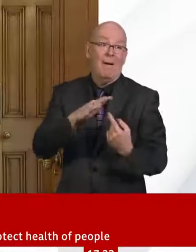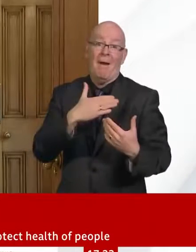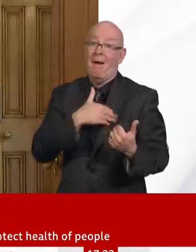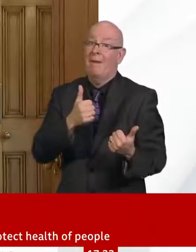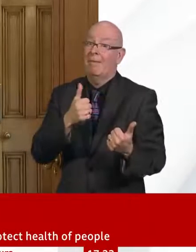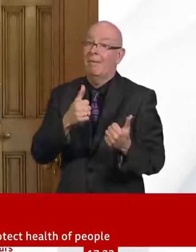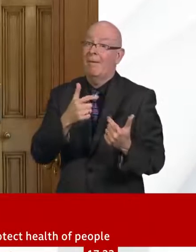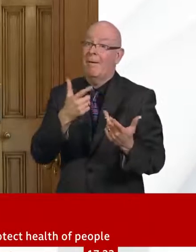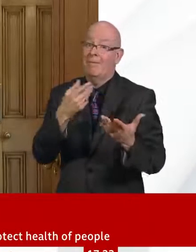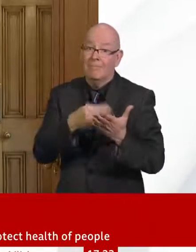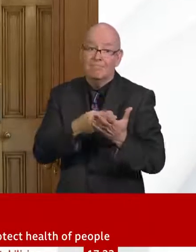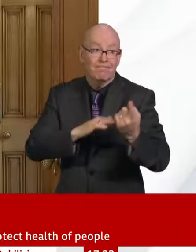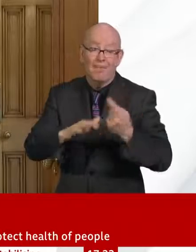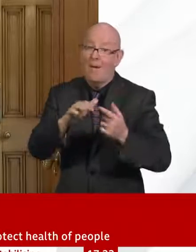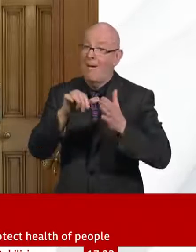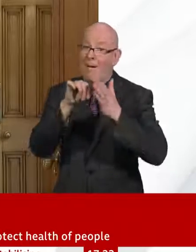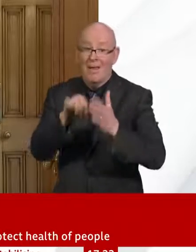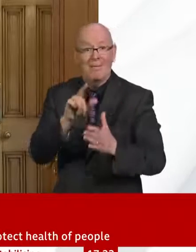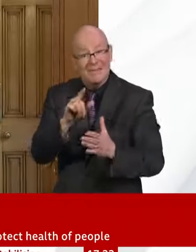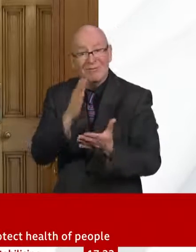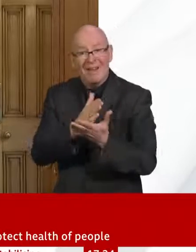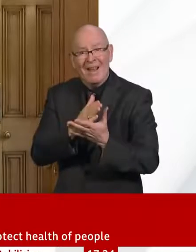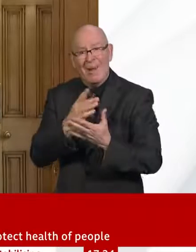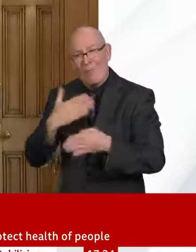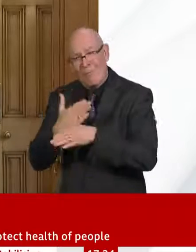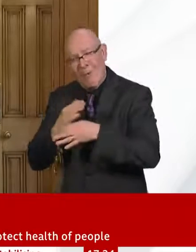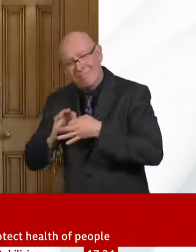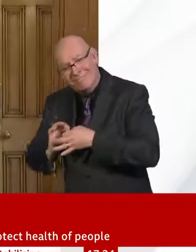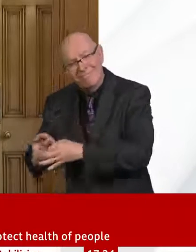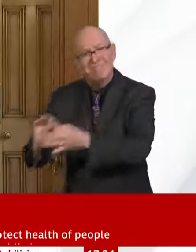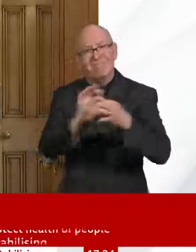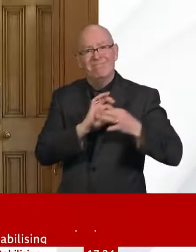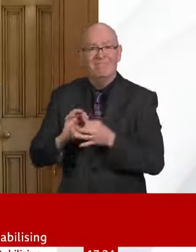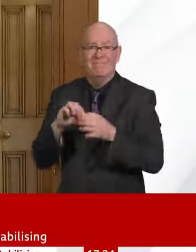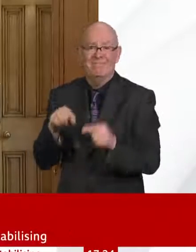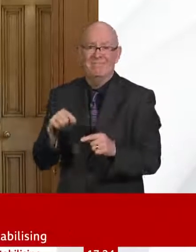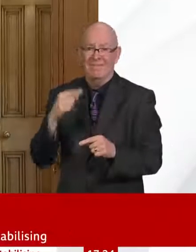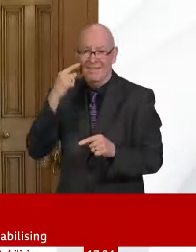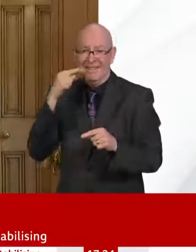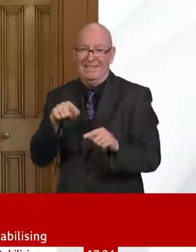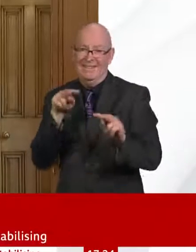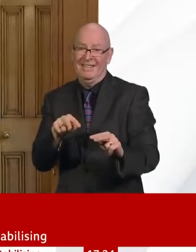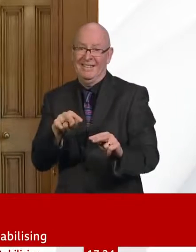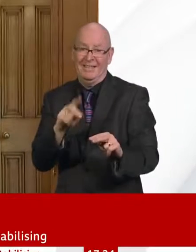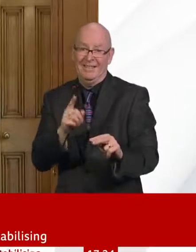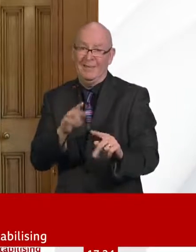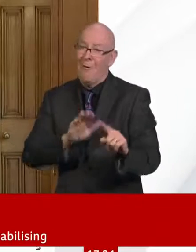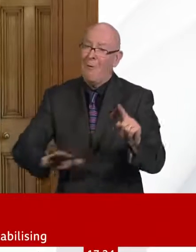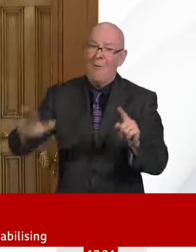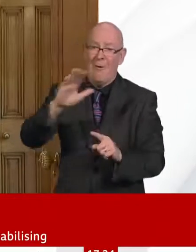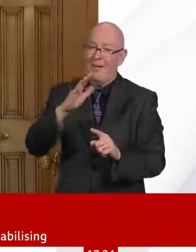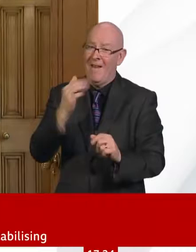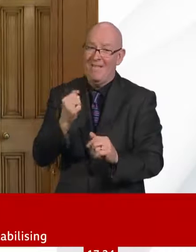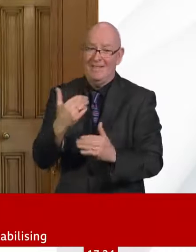opportunity to our regions, about levelling up and investing in infrastructure, that will only become, I think, more important as we exit this crisis. And